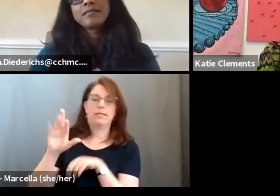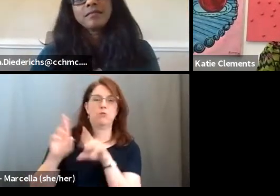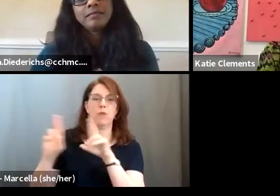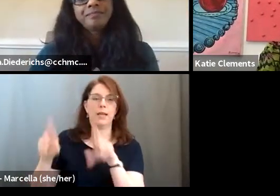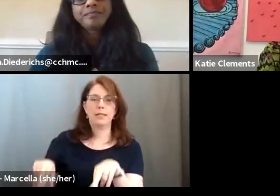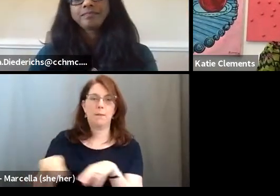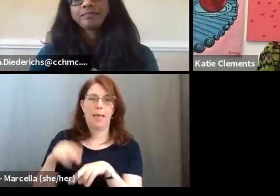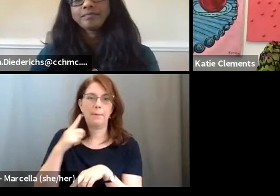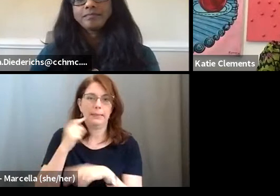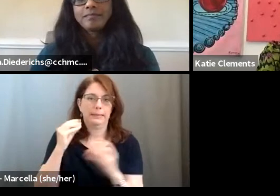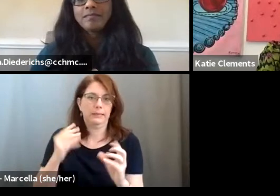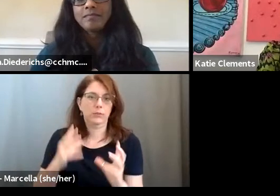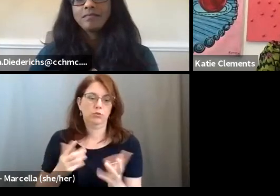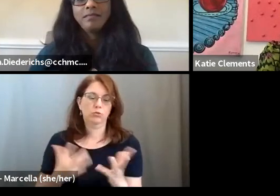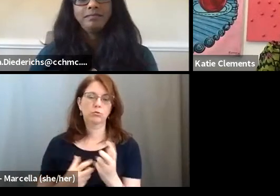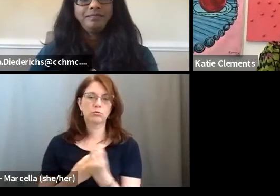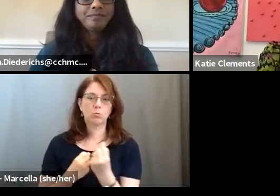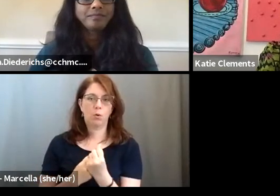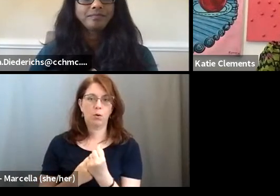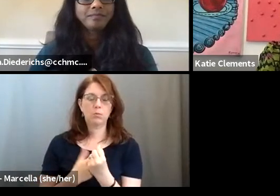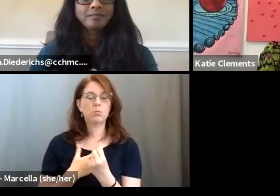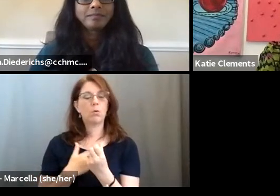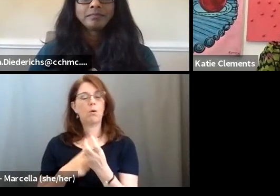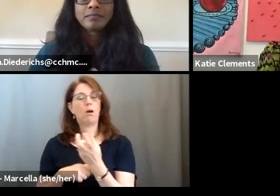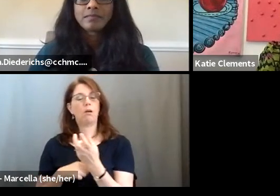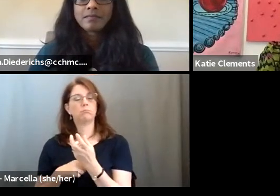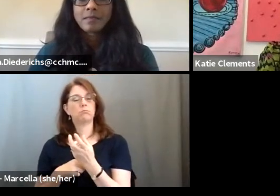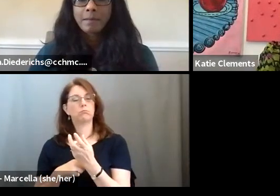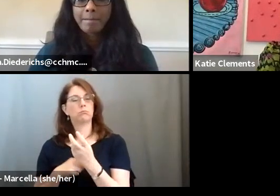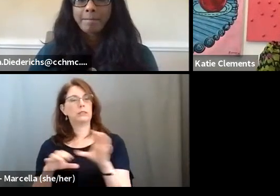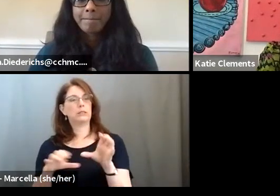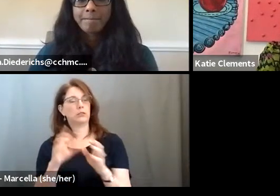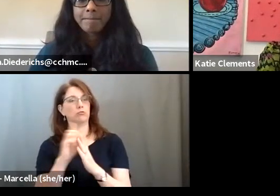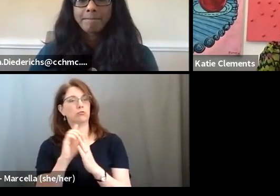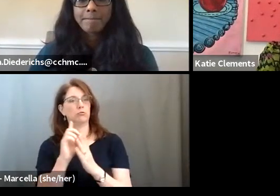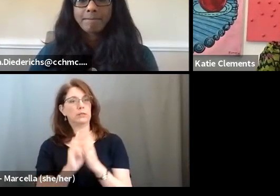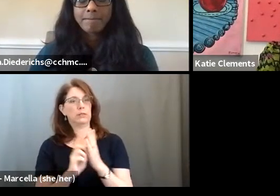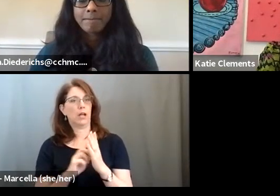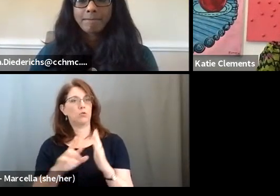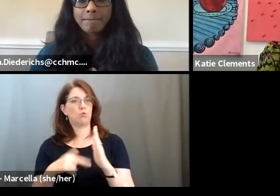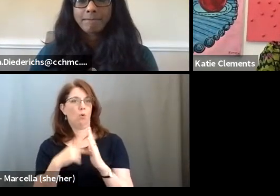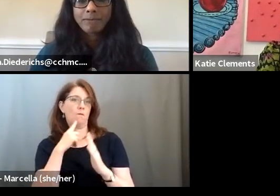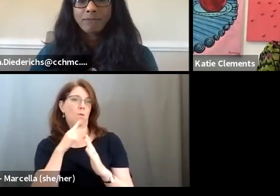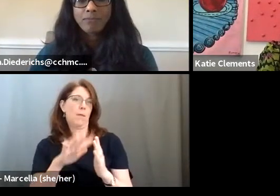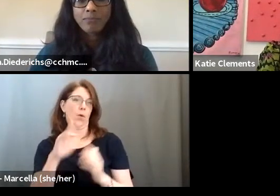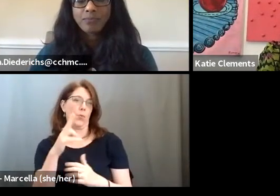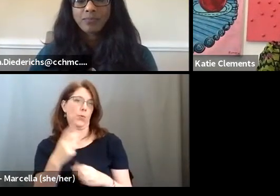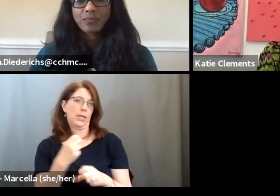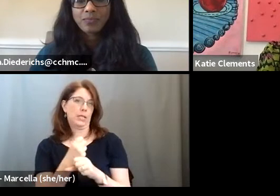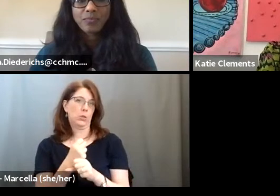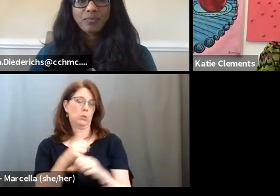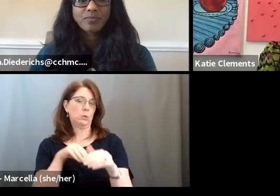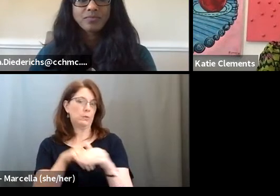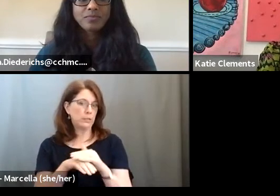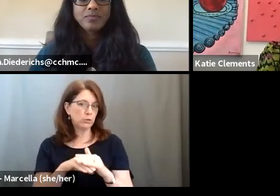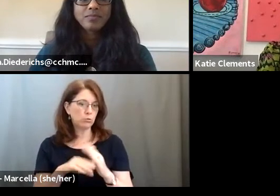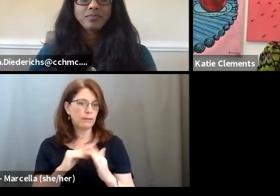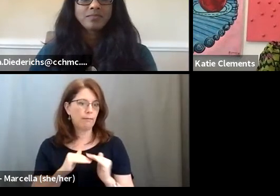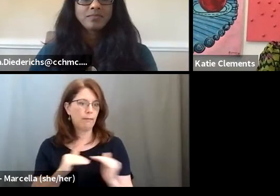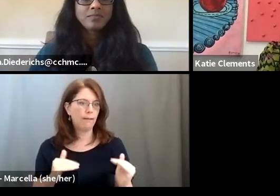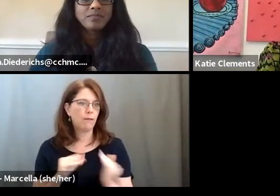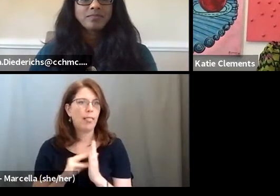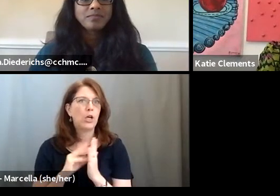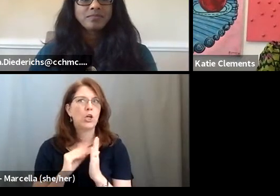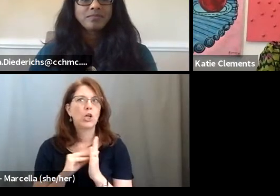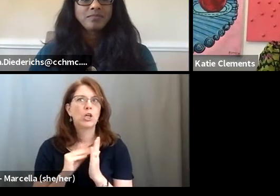So I moved into a graphic design role for about three years. I was the only designer there entry level. I learned a lot, probably